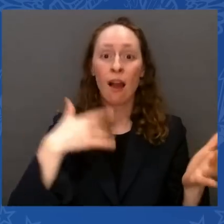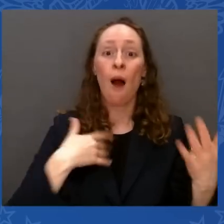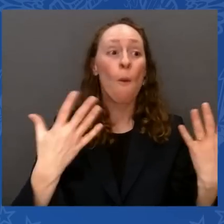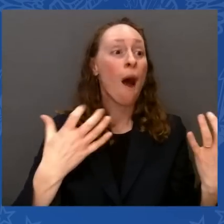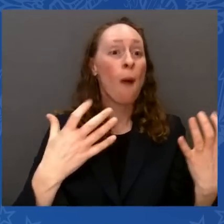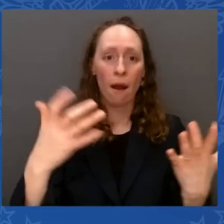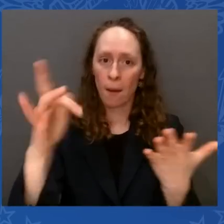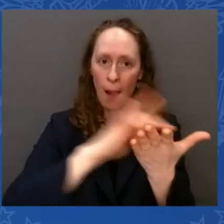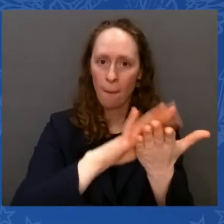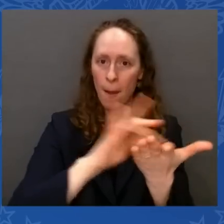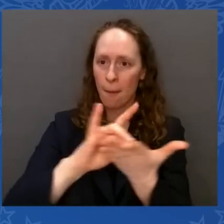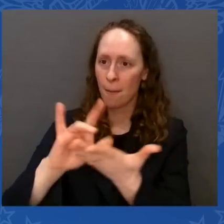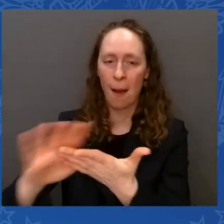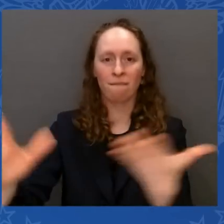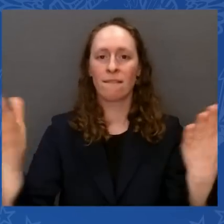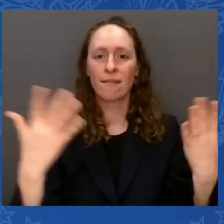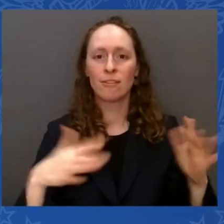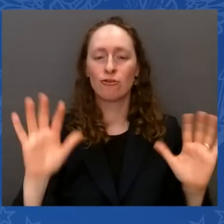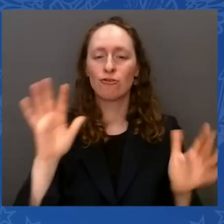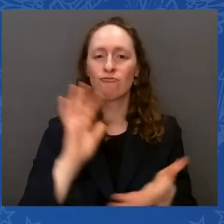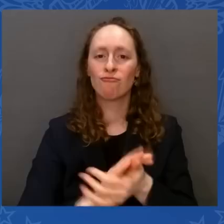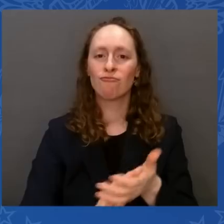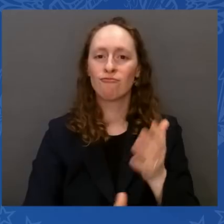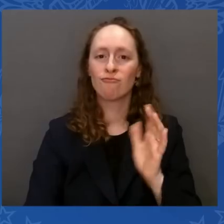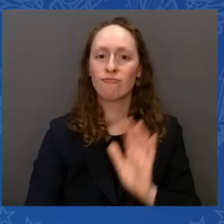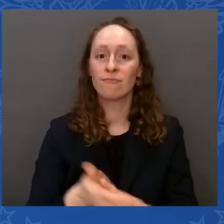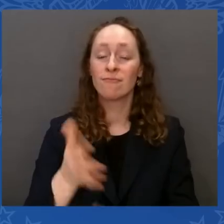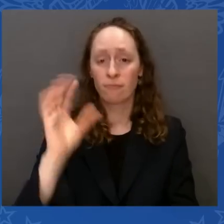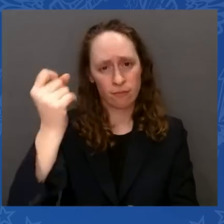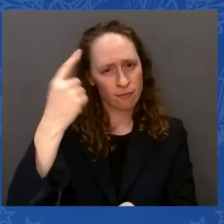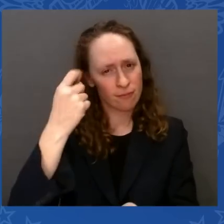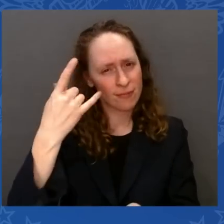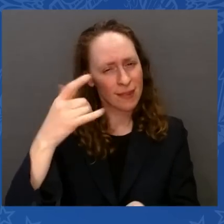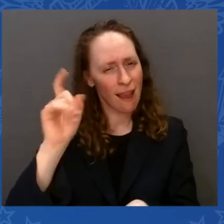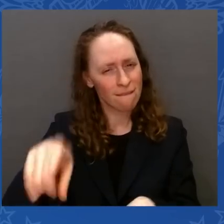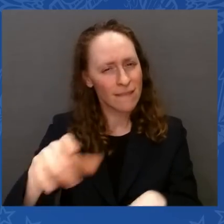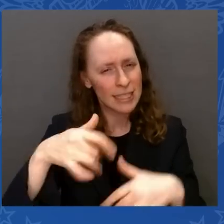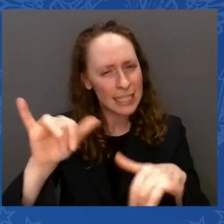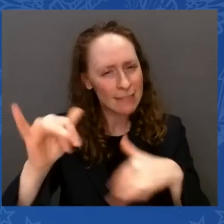come together on police reform and immigration reform. We need to protect —